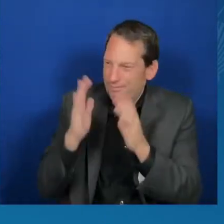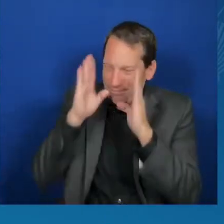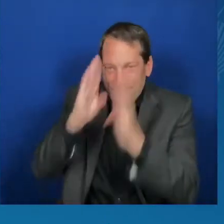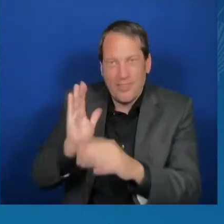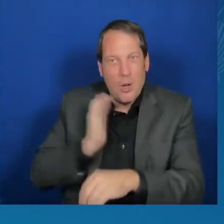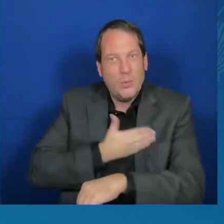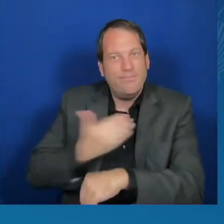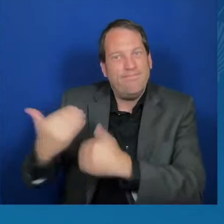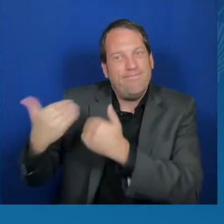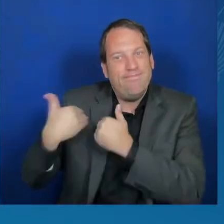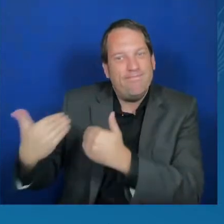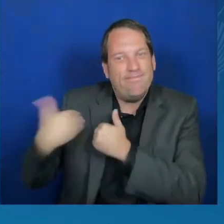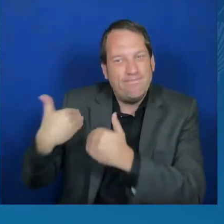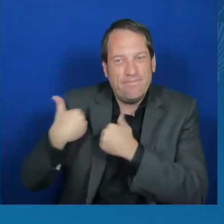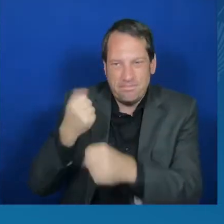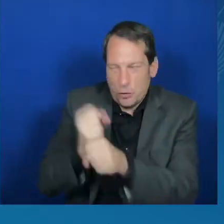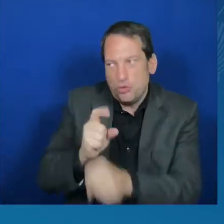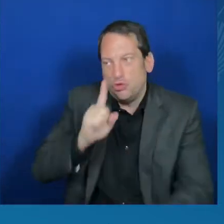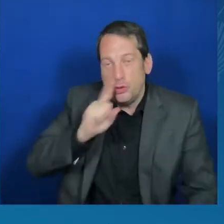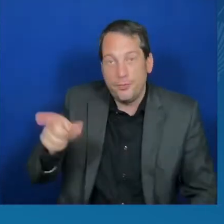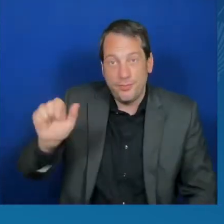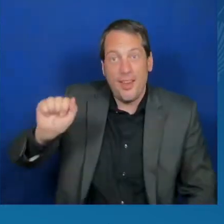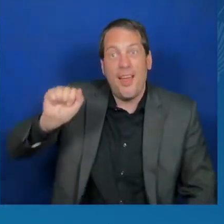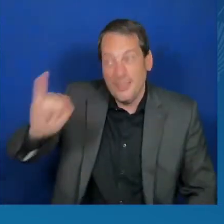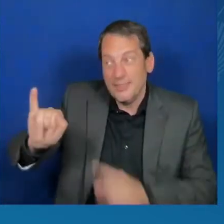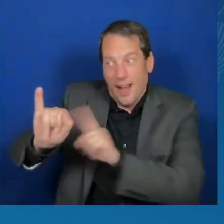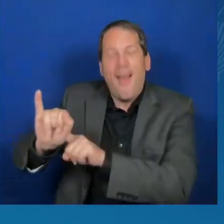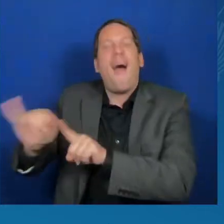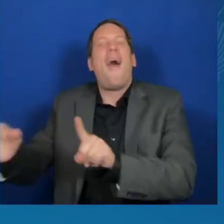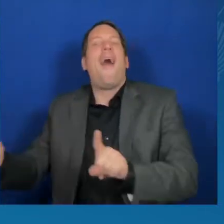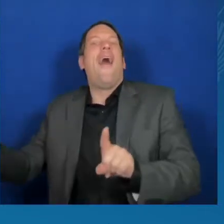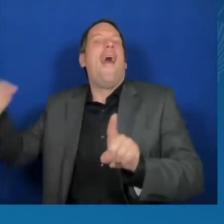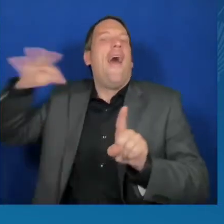of the public interest. I thank you all.